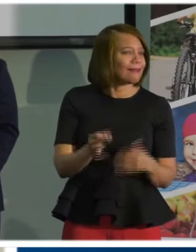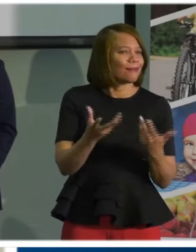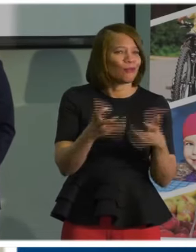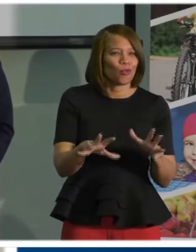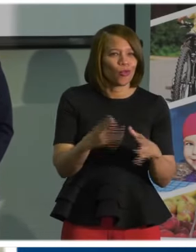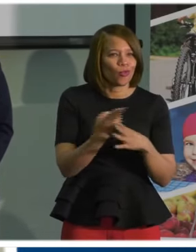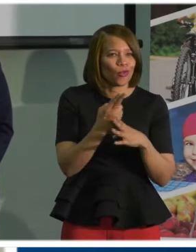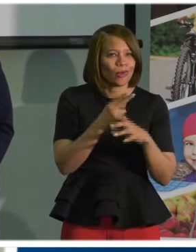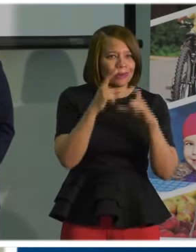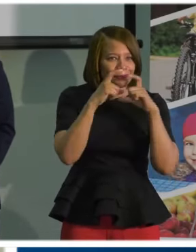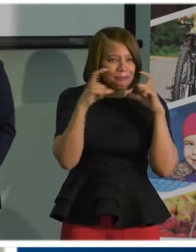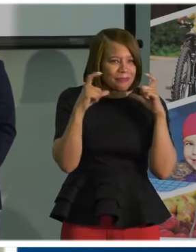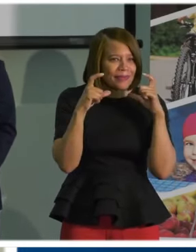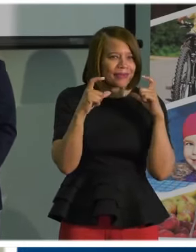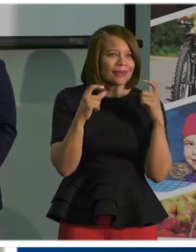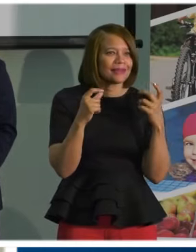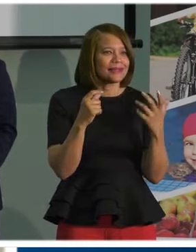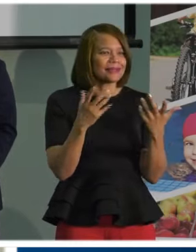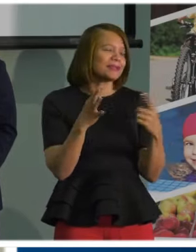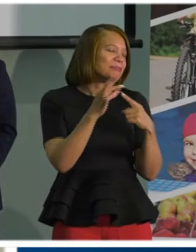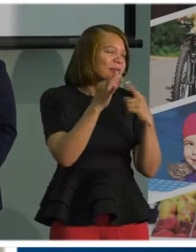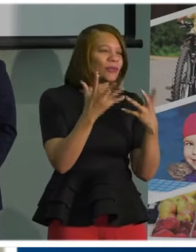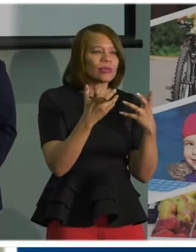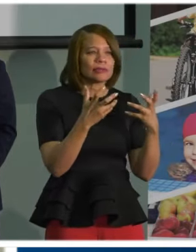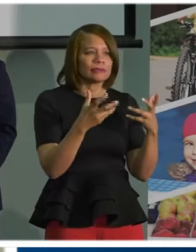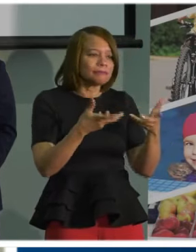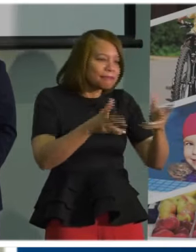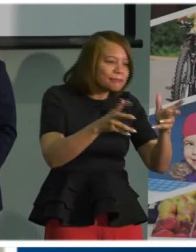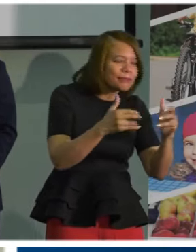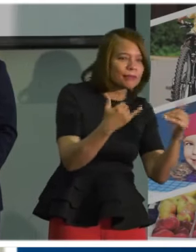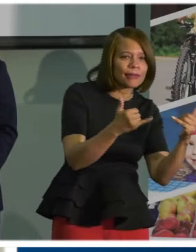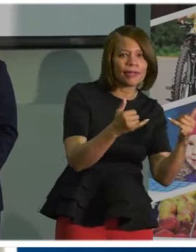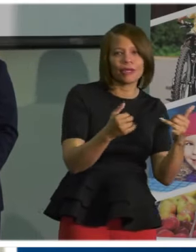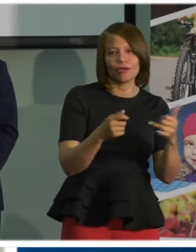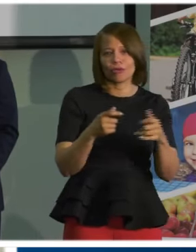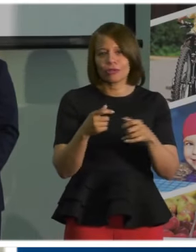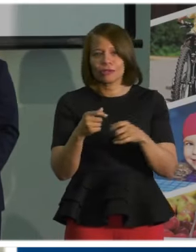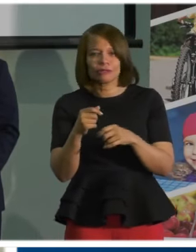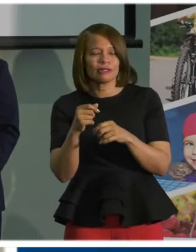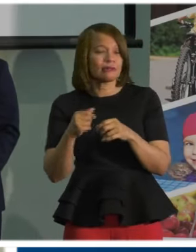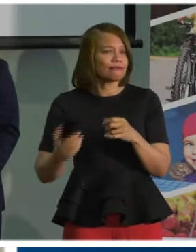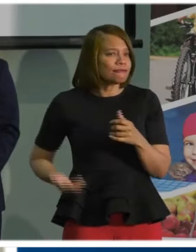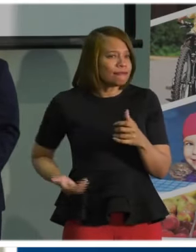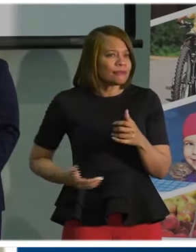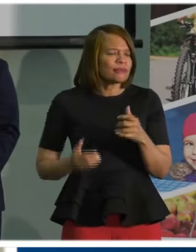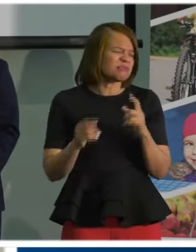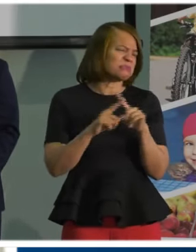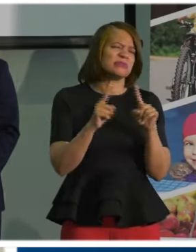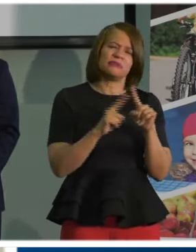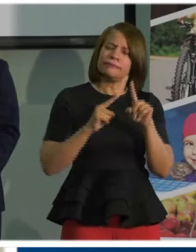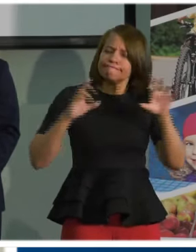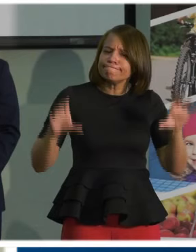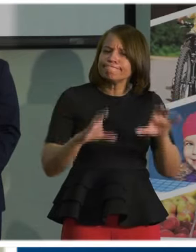when they're attempting to play basketball and frisbee football and all the other great activities at our summer camps.